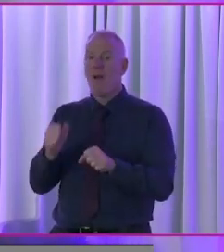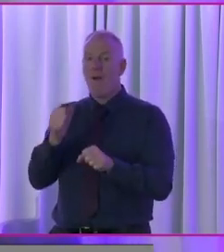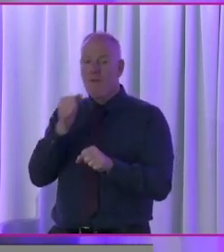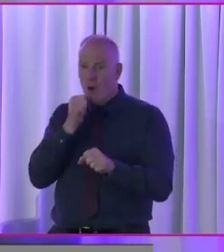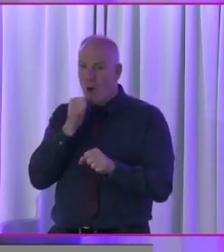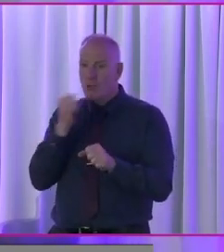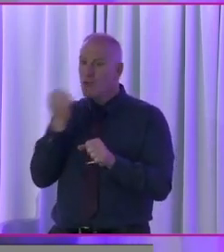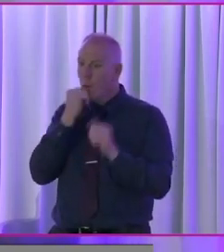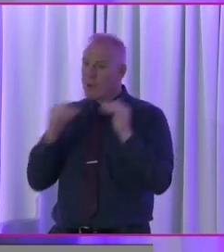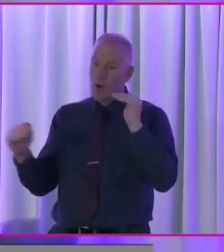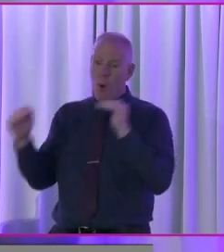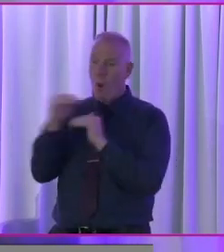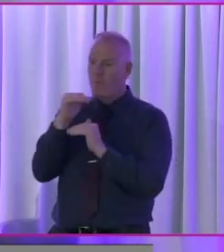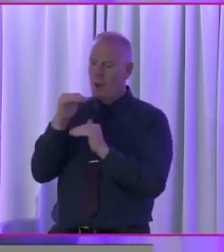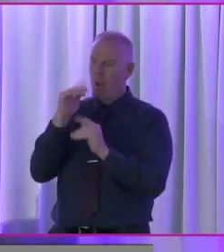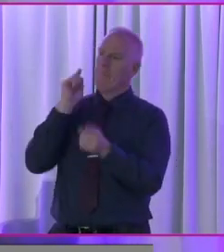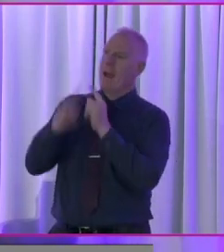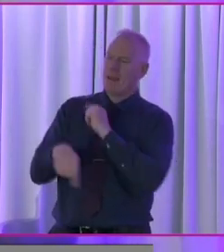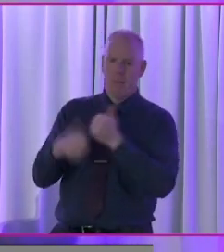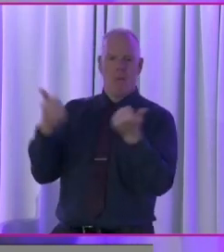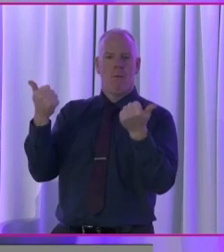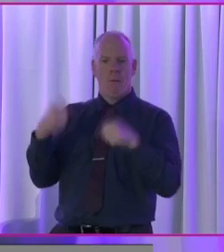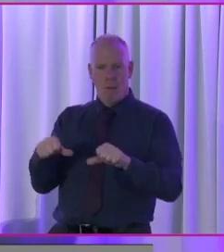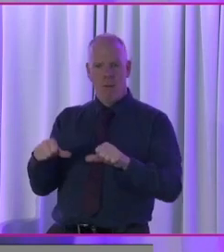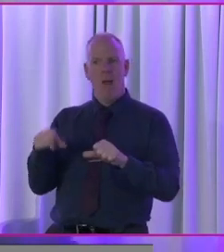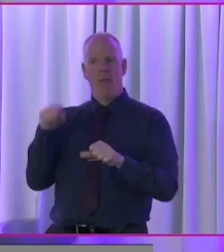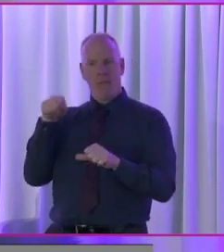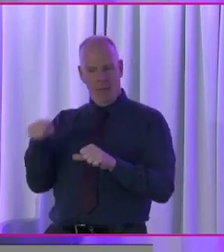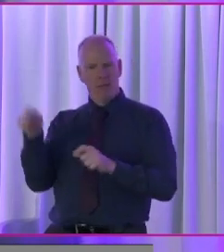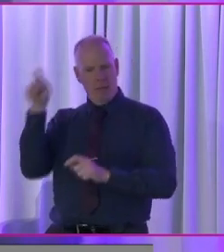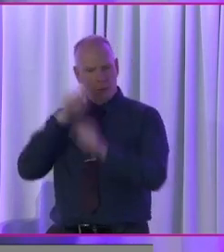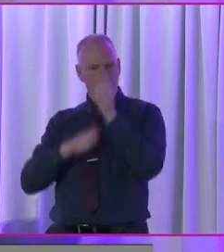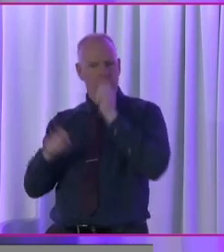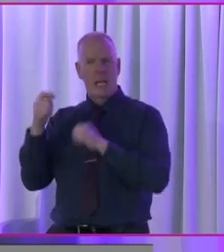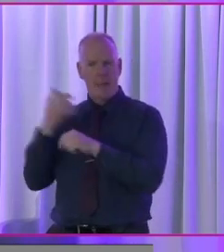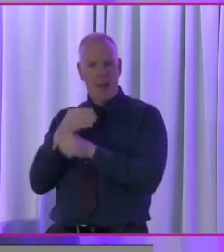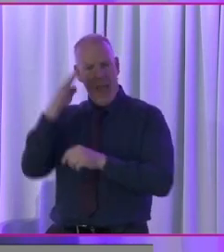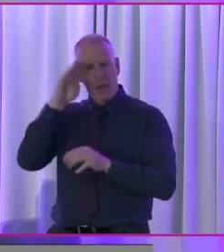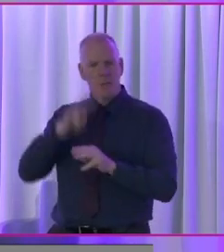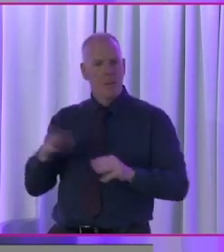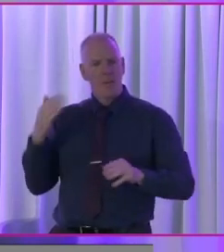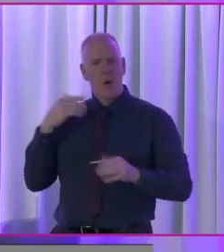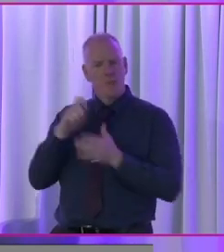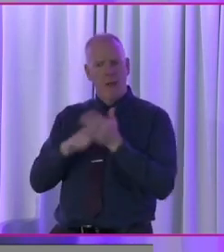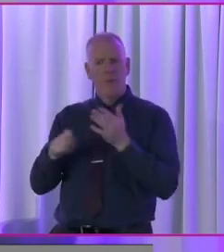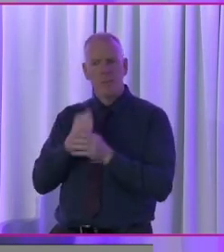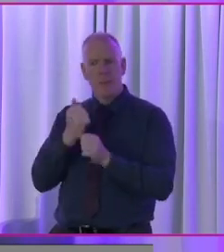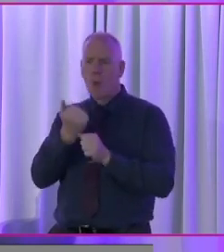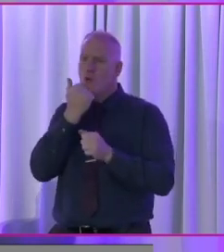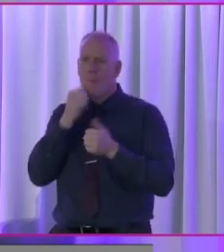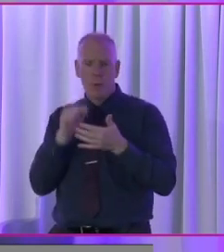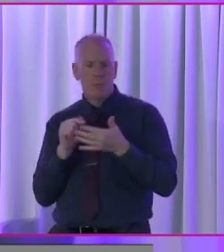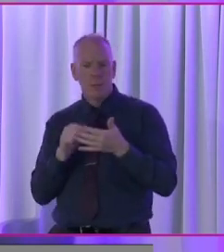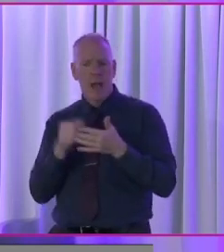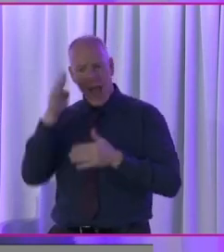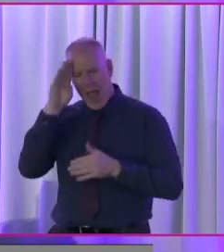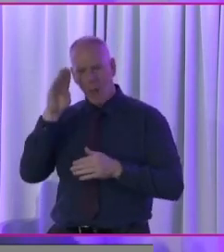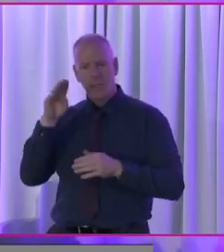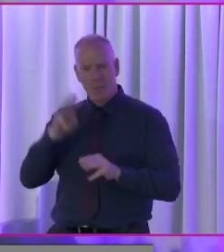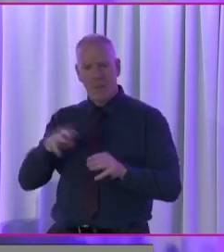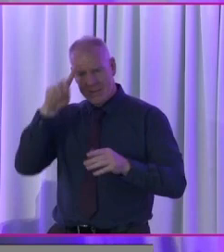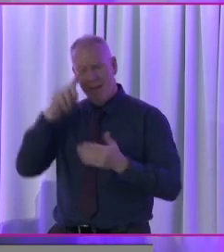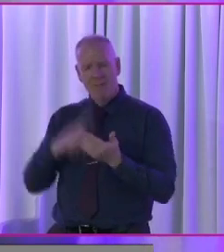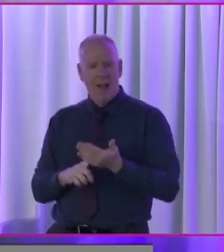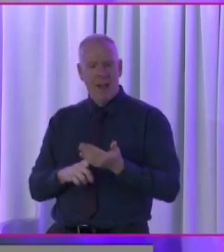issues, the, the, which were considered by the Irish people in a couple of times, couple of occasions we've had referendums and the Irish people have chosen